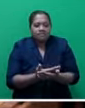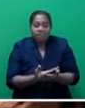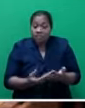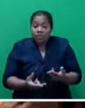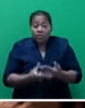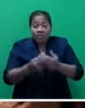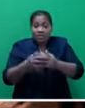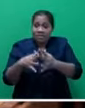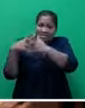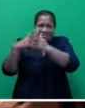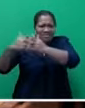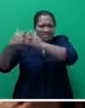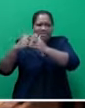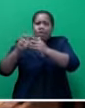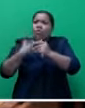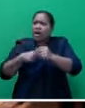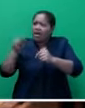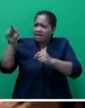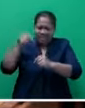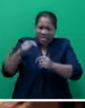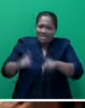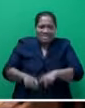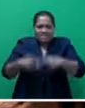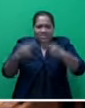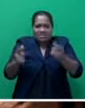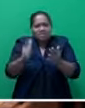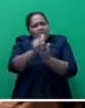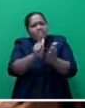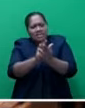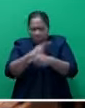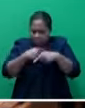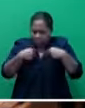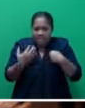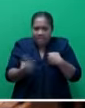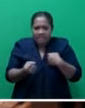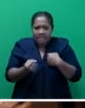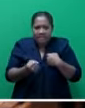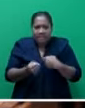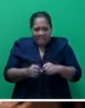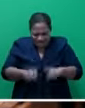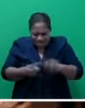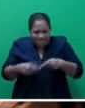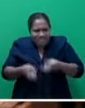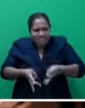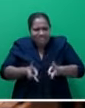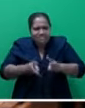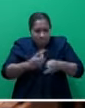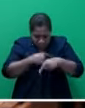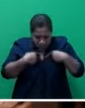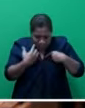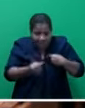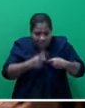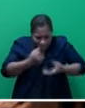States of America because of the differences in the sets of legislations that we have and the mechanics and the mechanisms that we have to